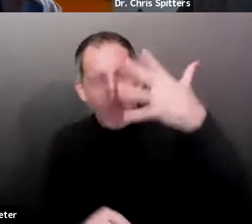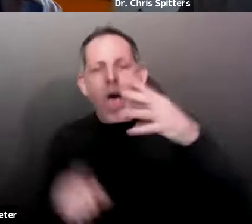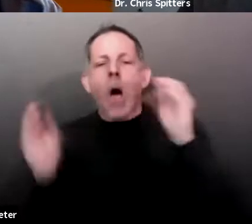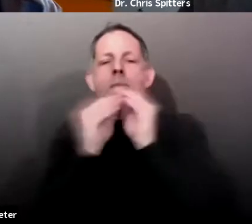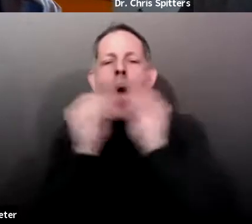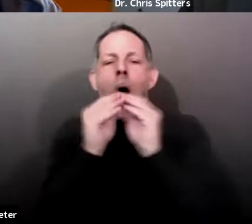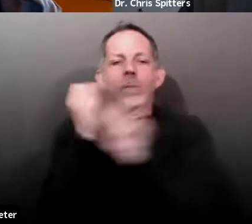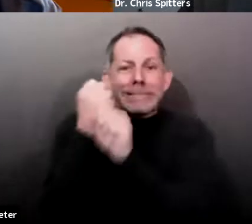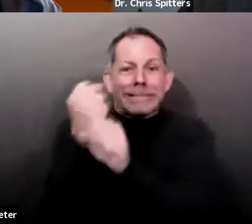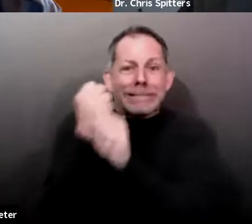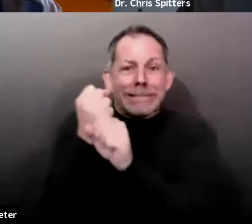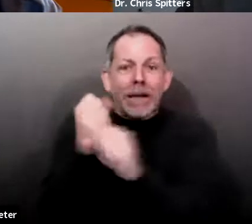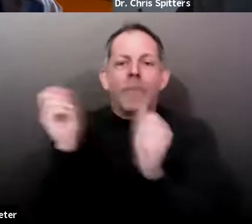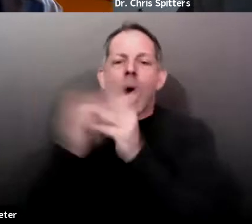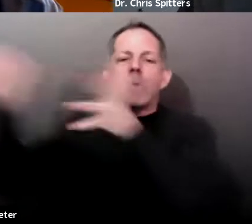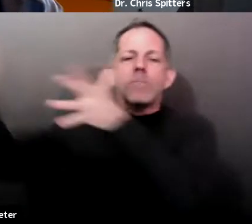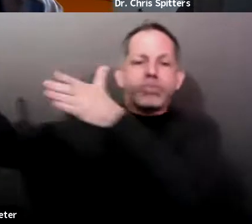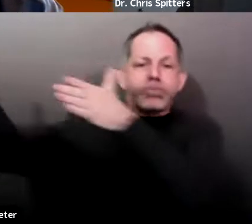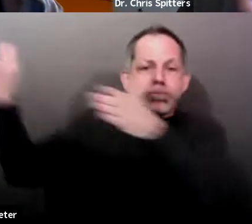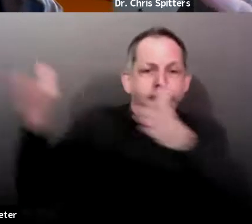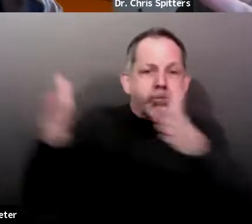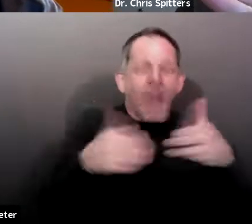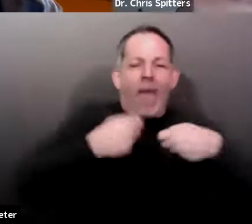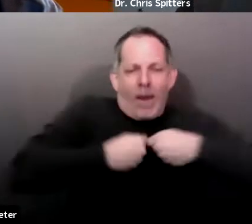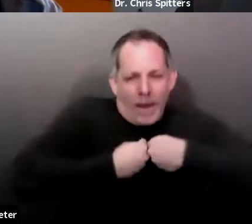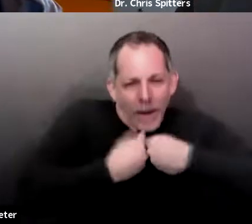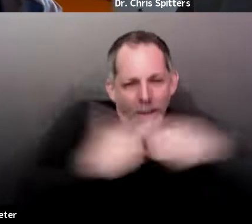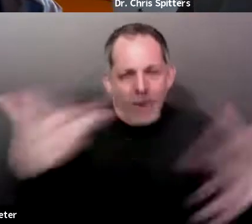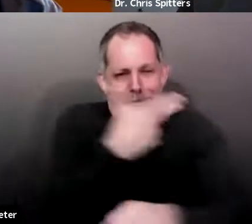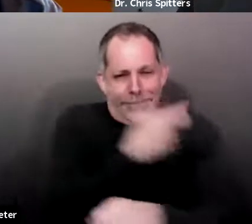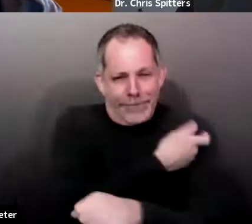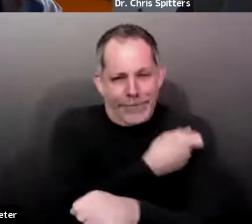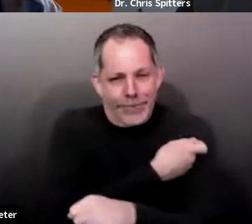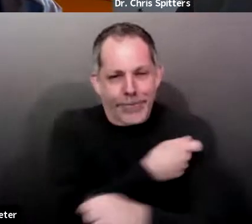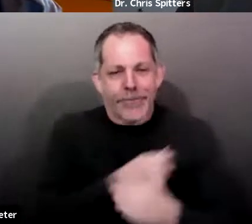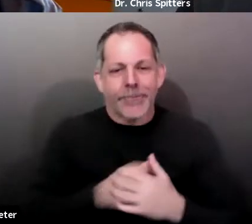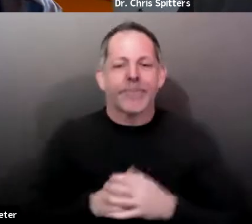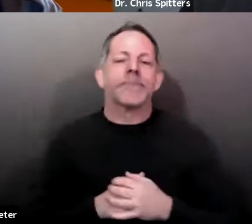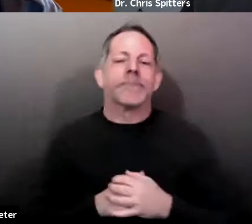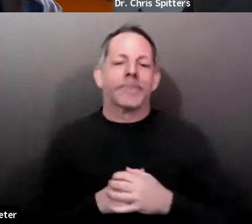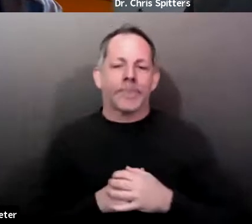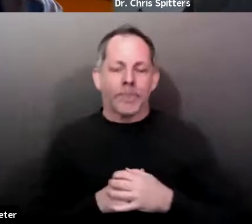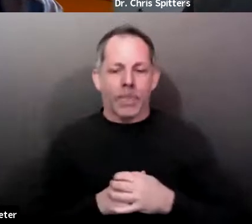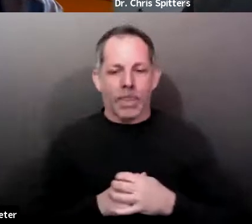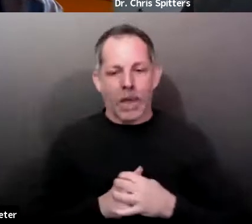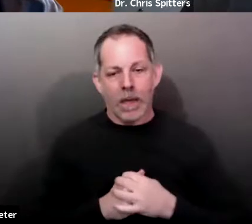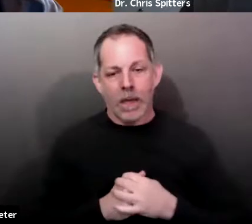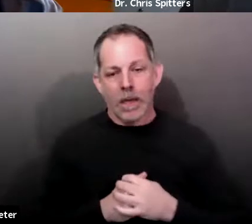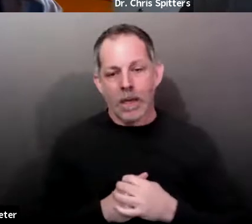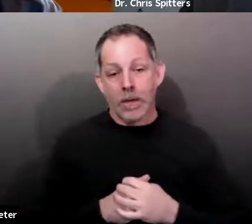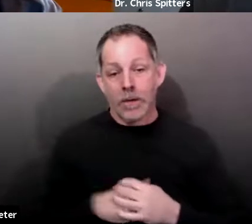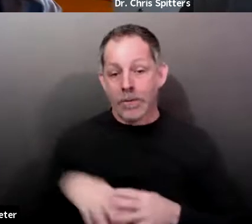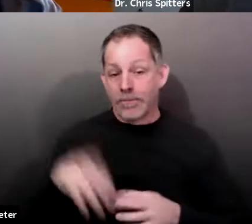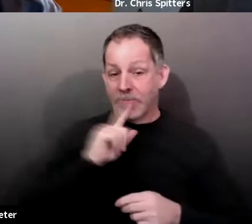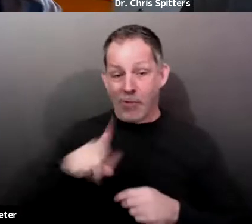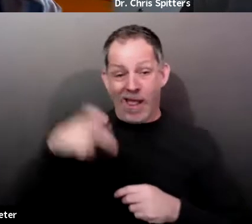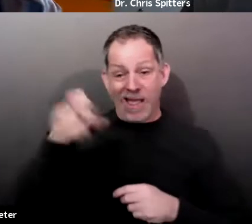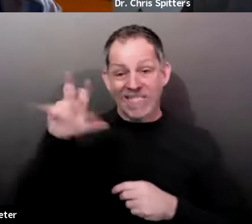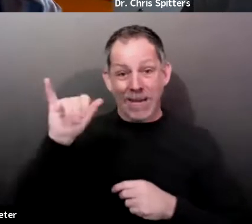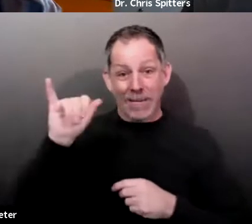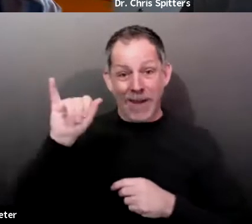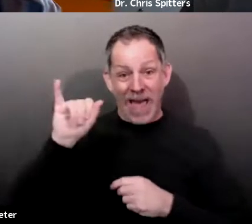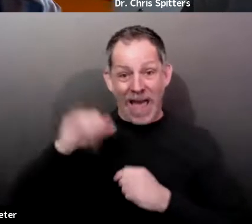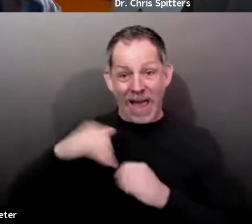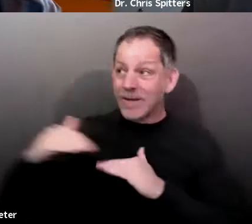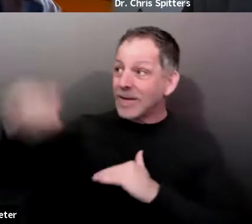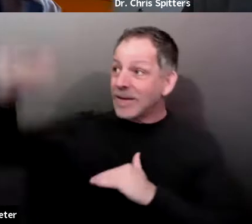we've got, you know, two curves with supply, hopefully going up and demand ultimately going down and, and the, the waiting game will